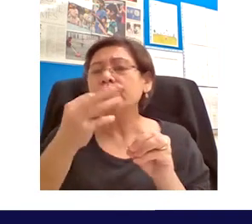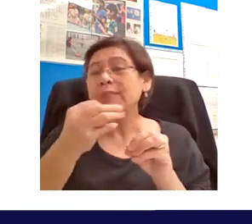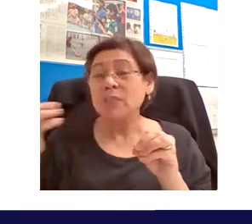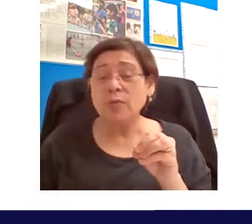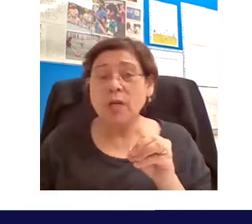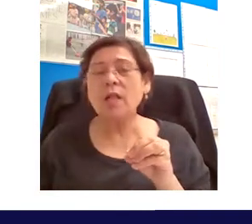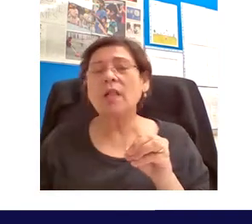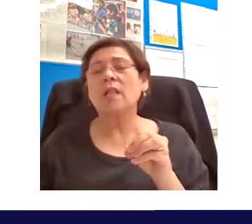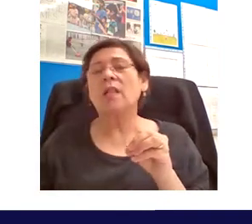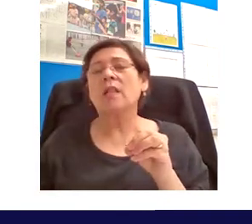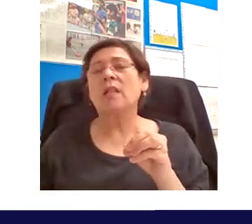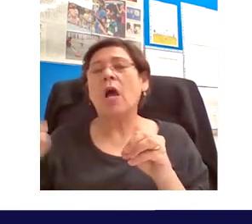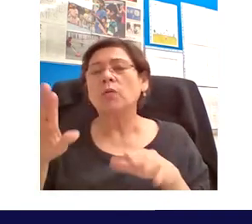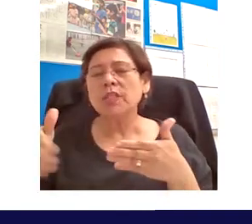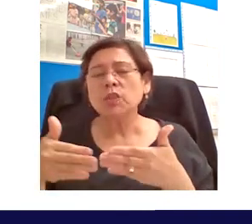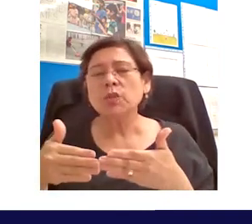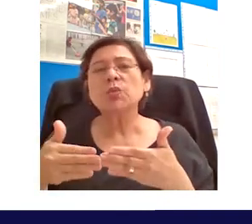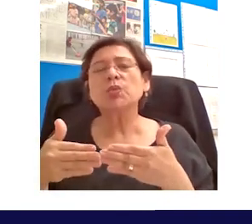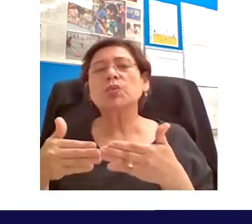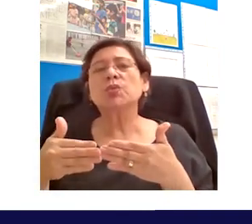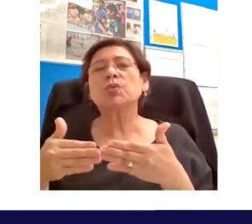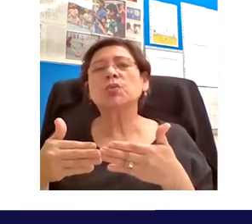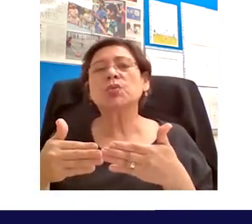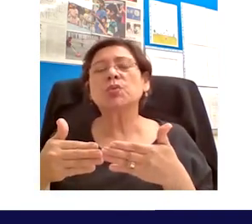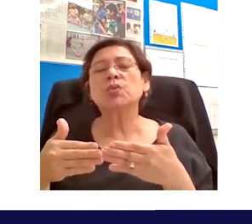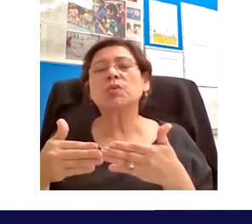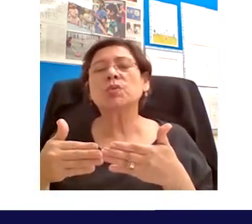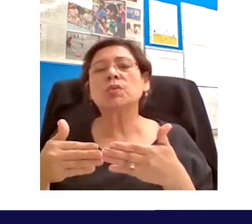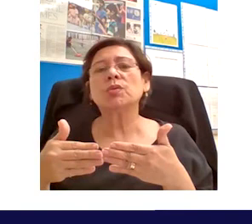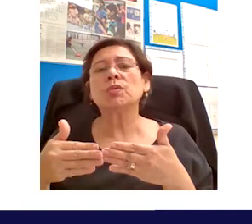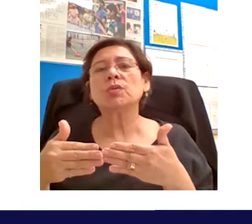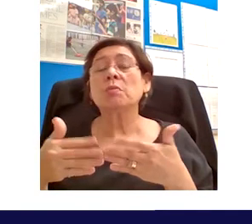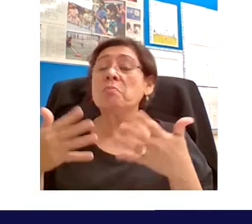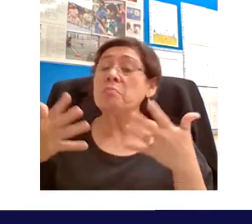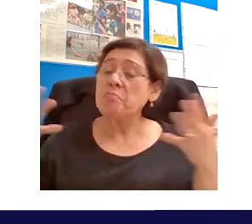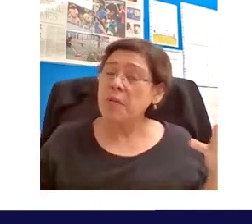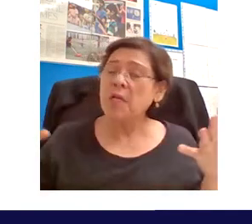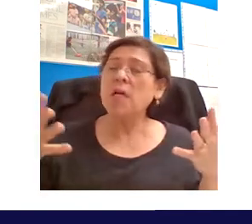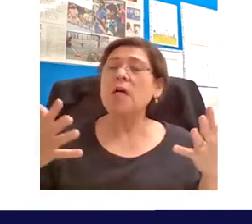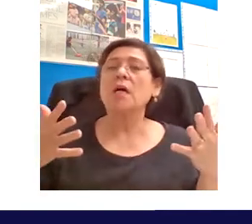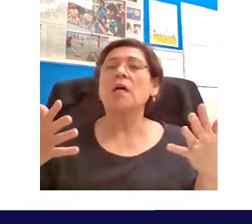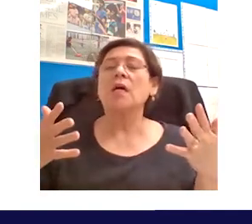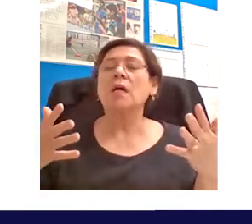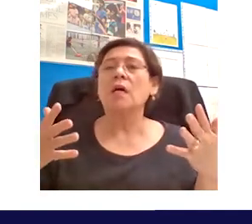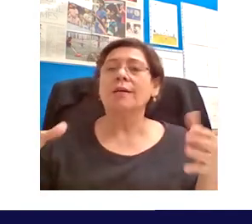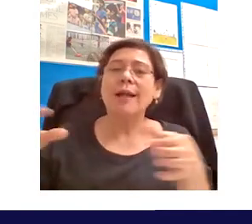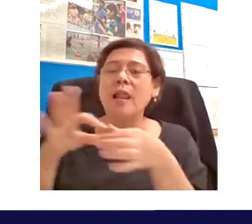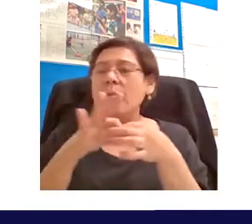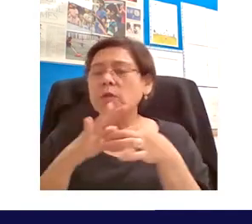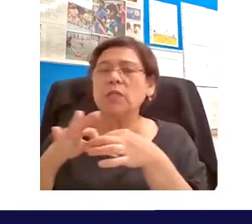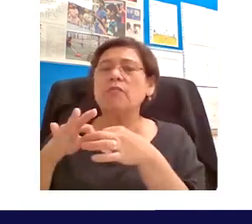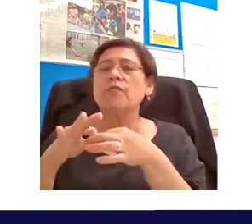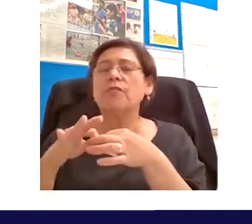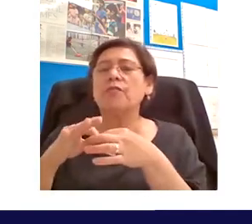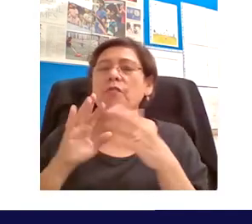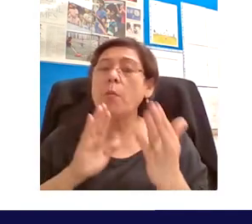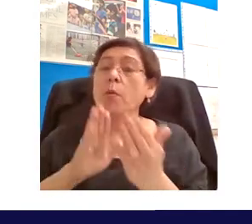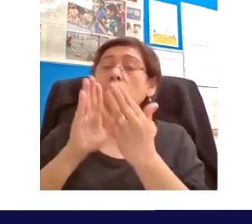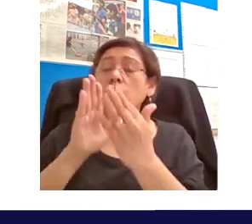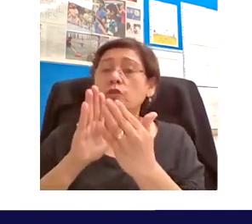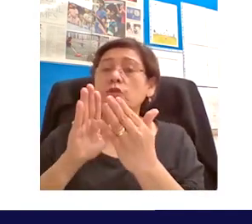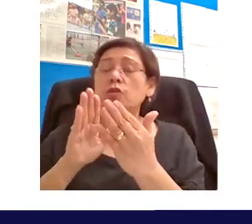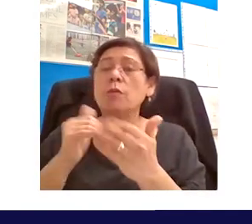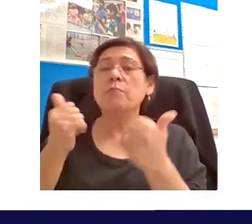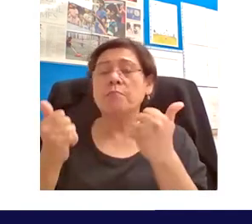and introducing a much more sort of collaborative approach into generating state-of-the-art